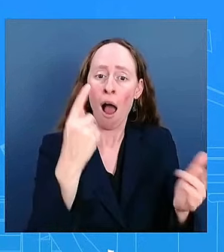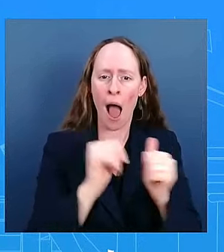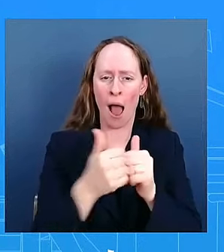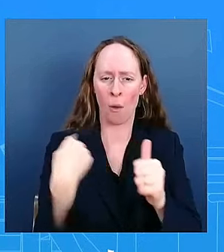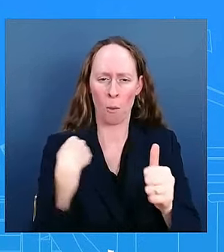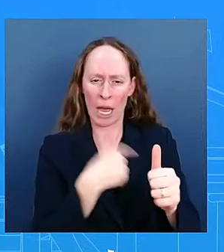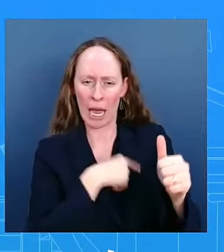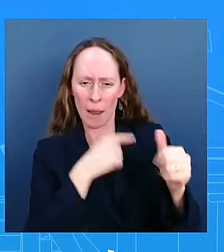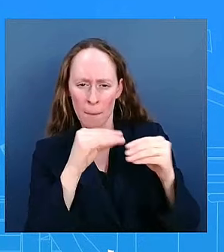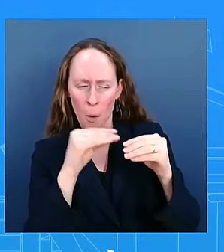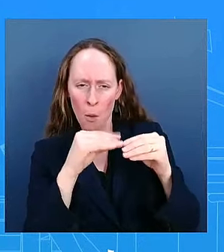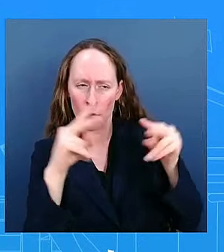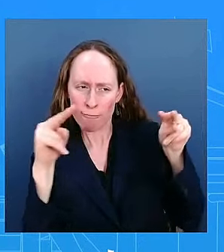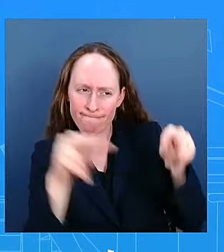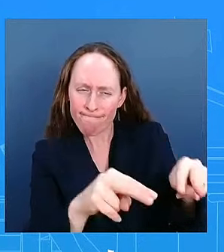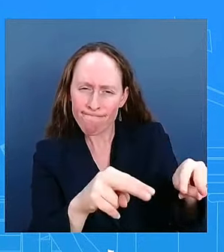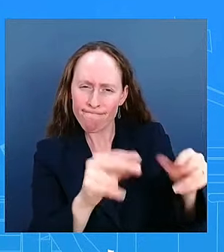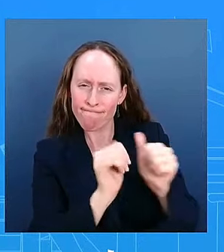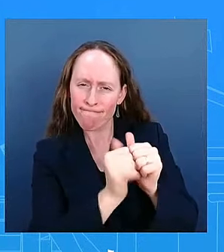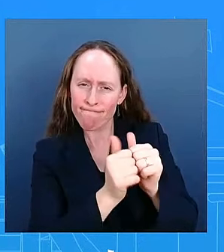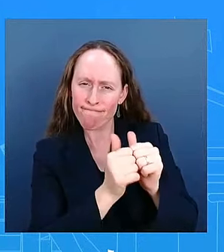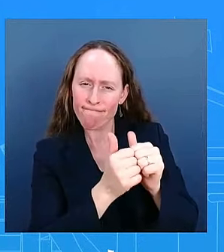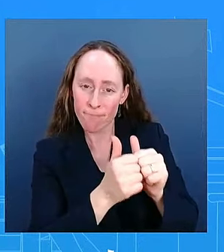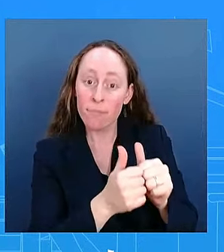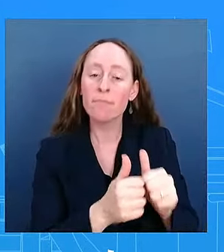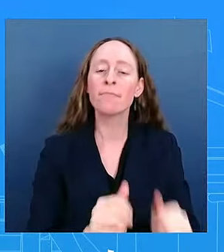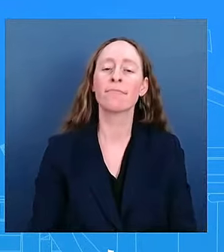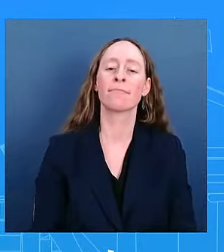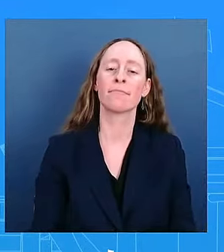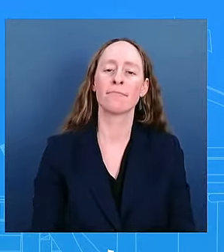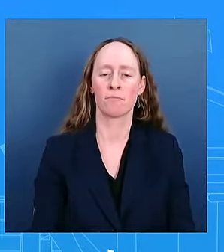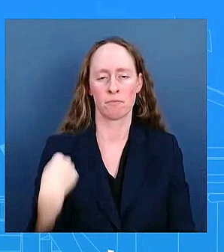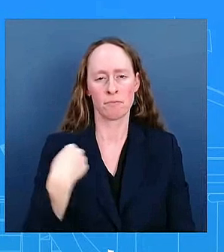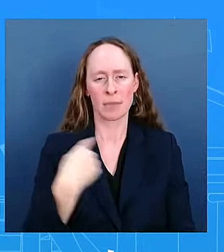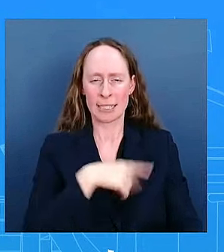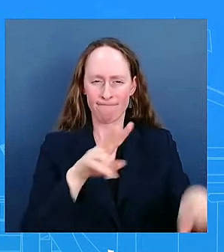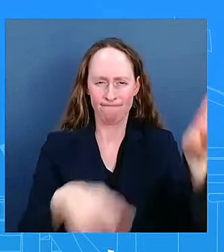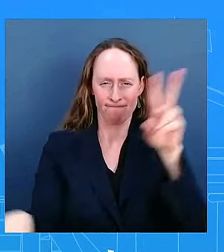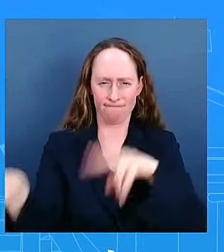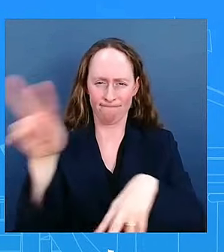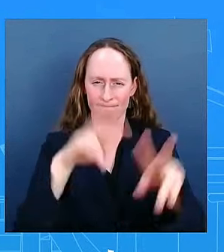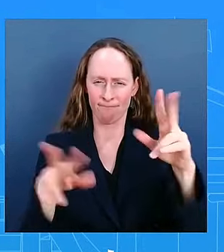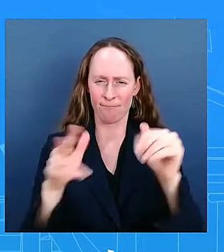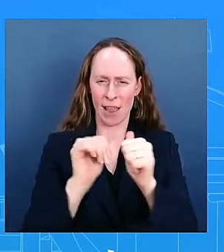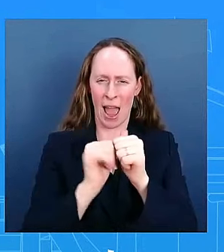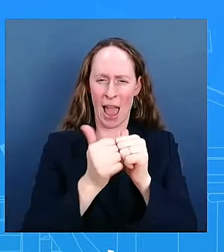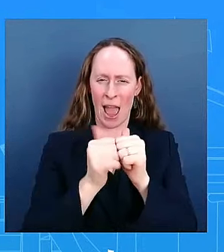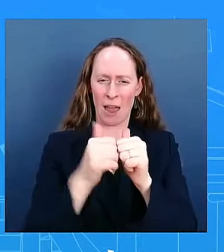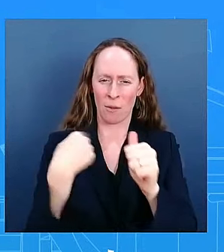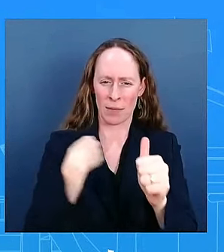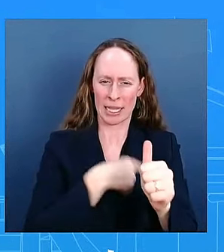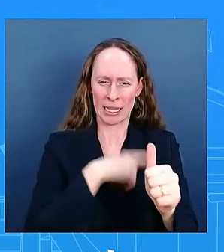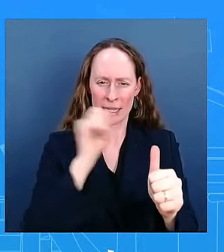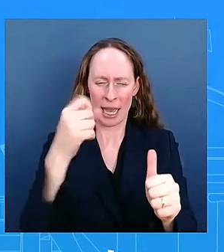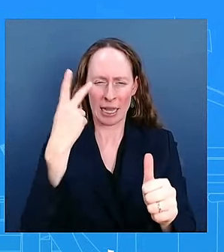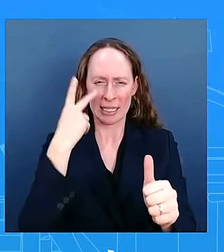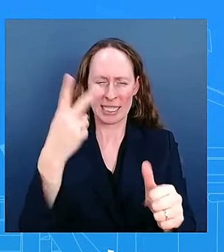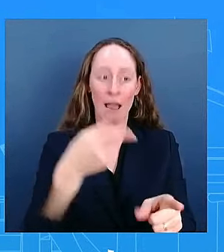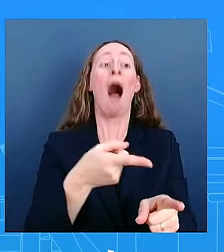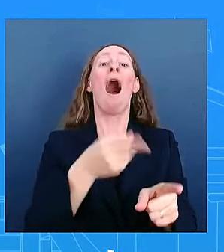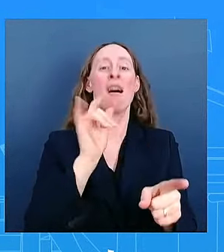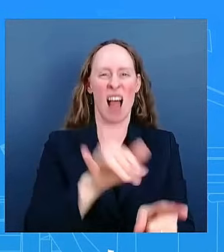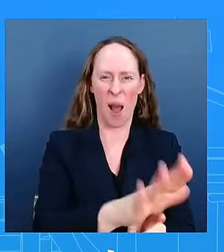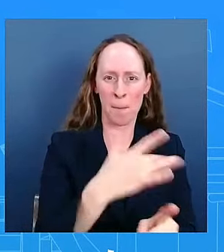is uh these balances and their and their trends without reference to income you have to really look at uh debt service